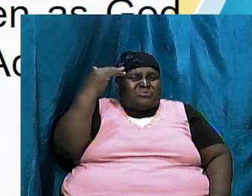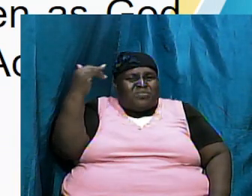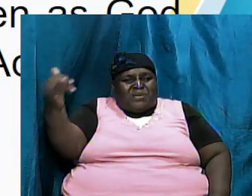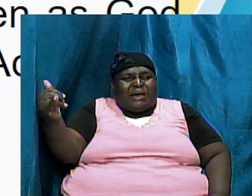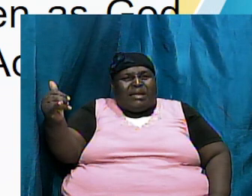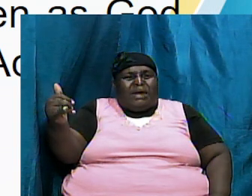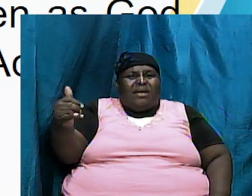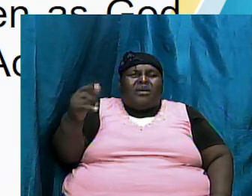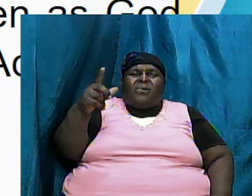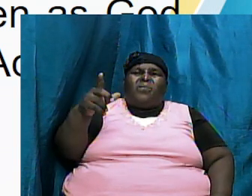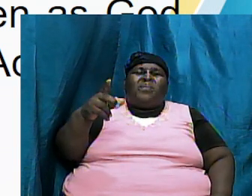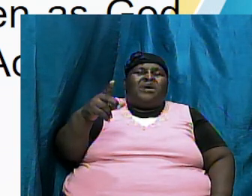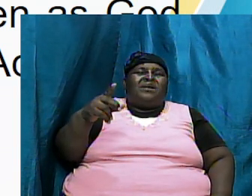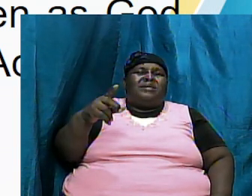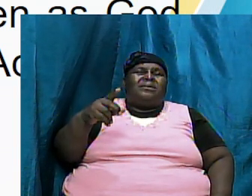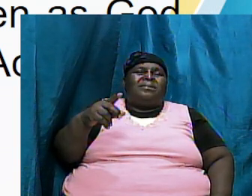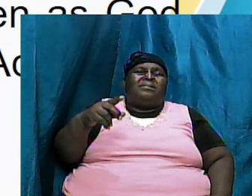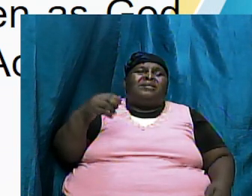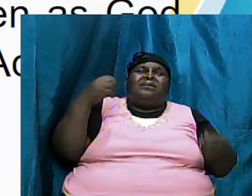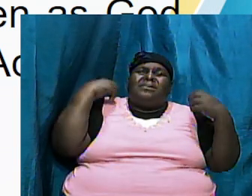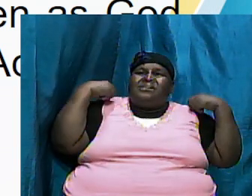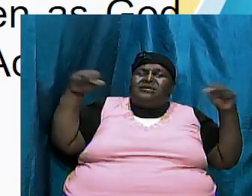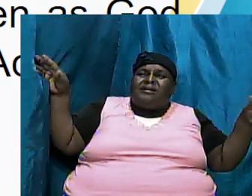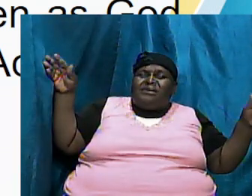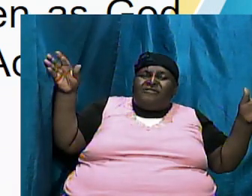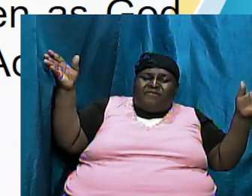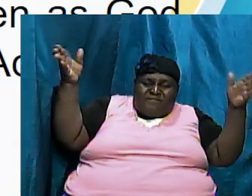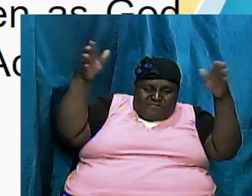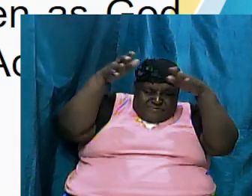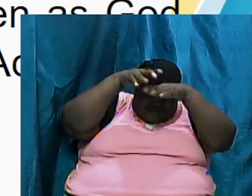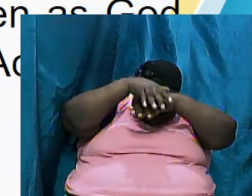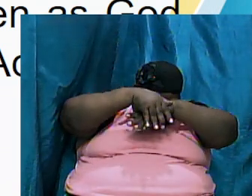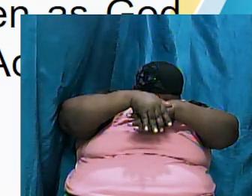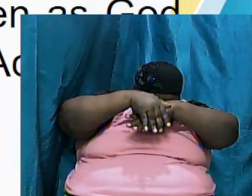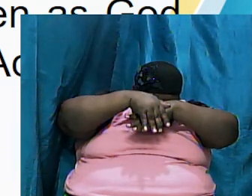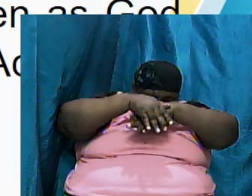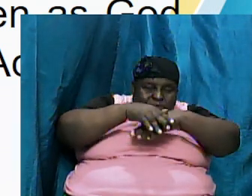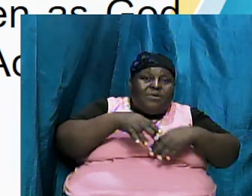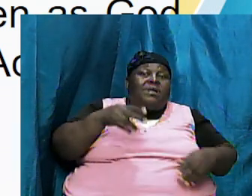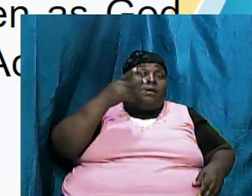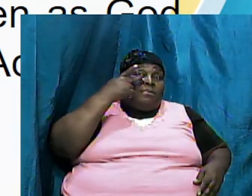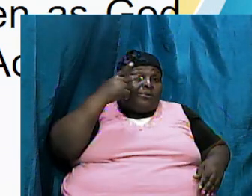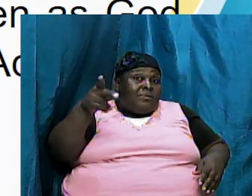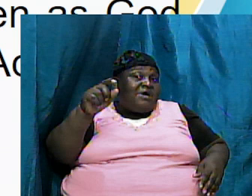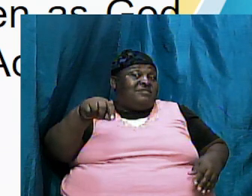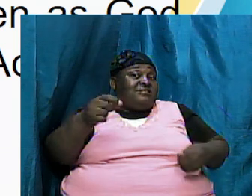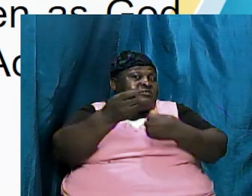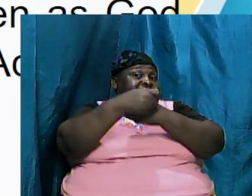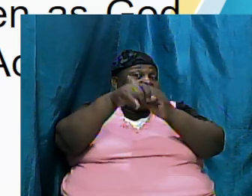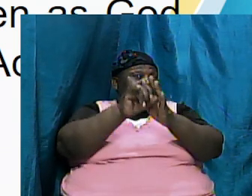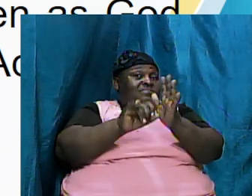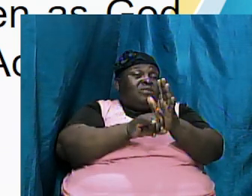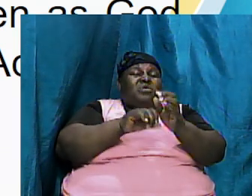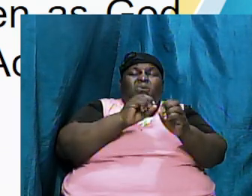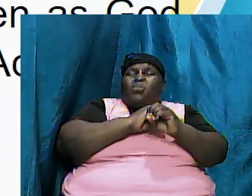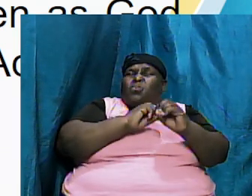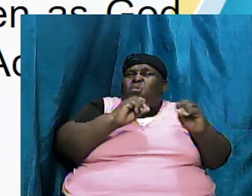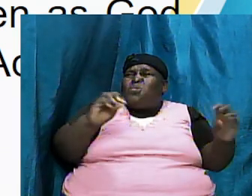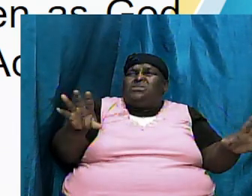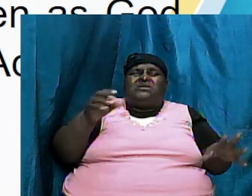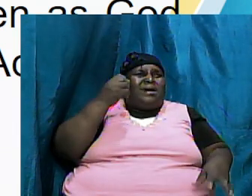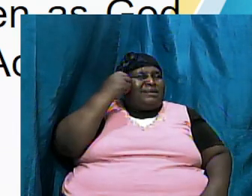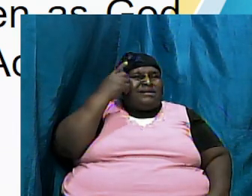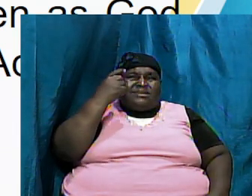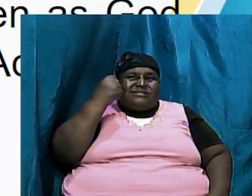songwriter said angels have to fold their wings when them look at the salvation thing because they couldn't and cannot